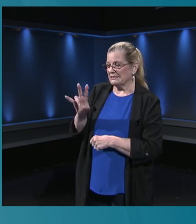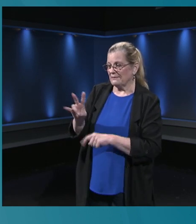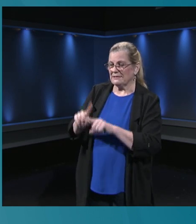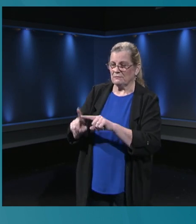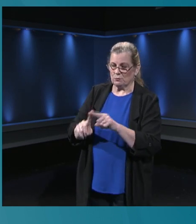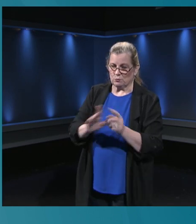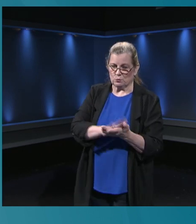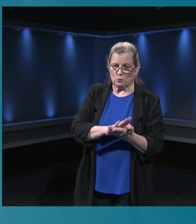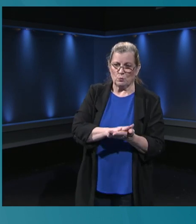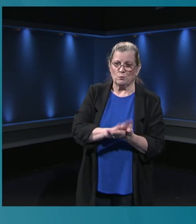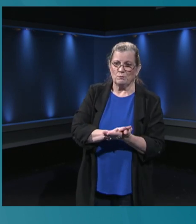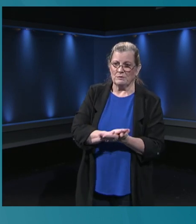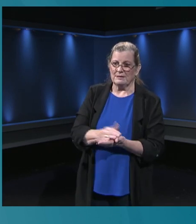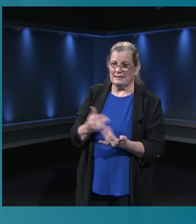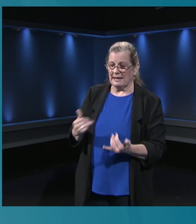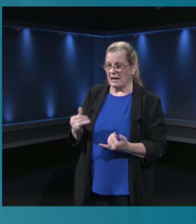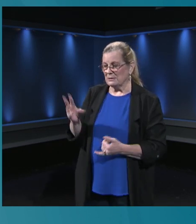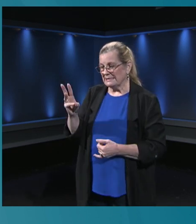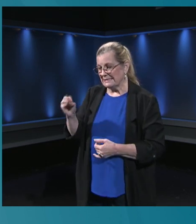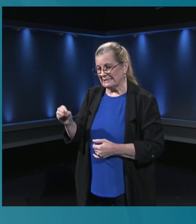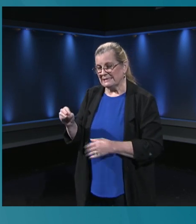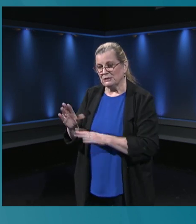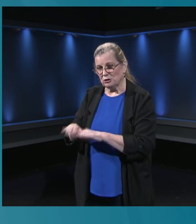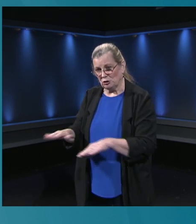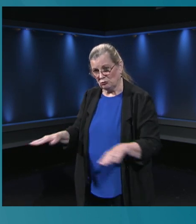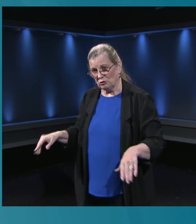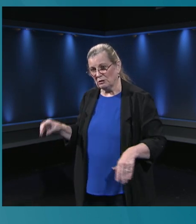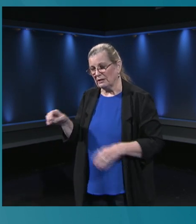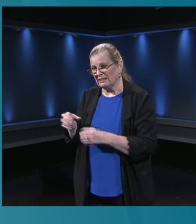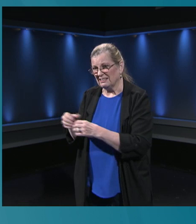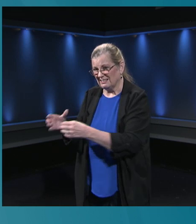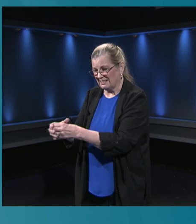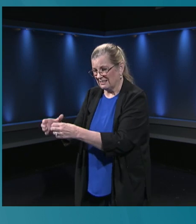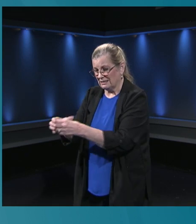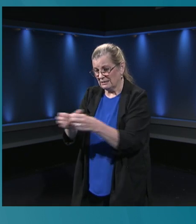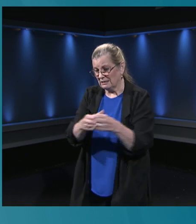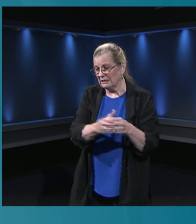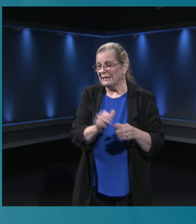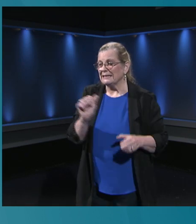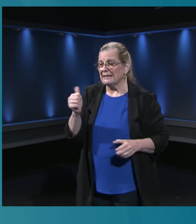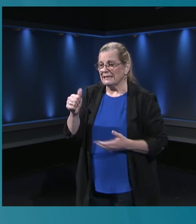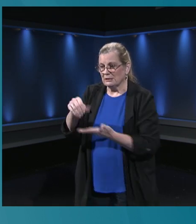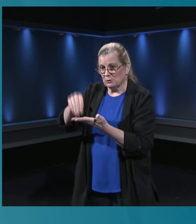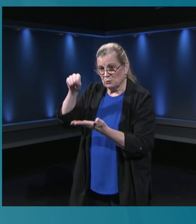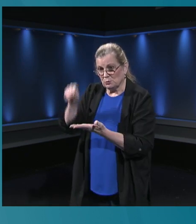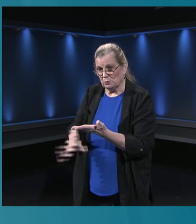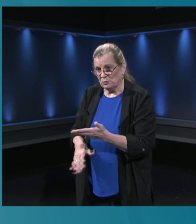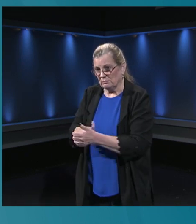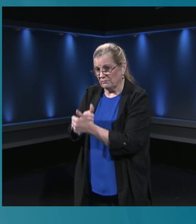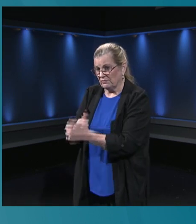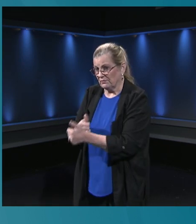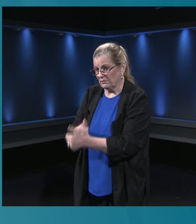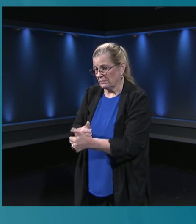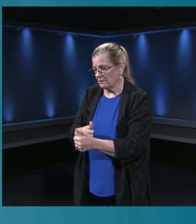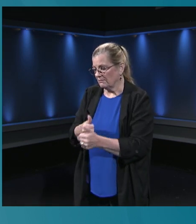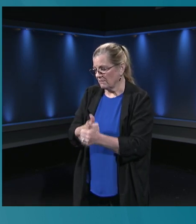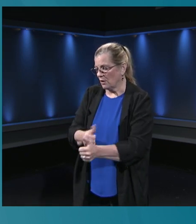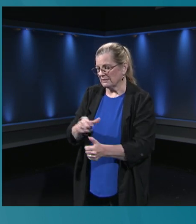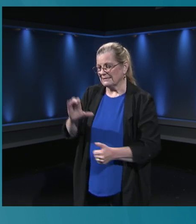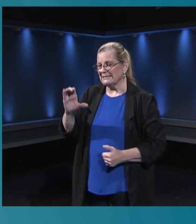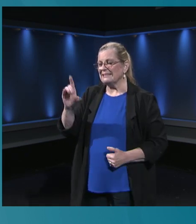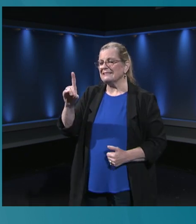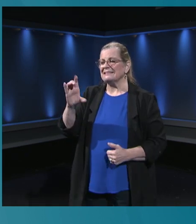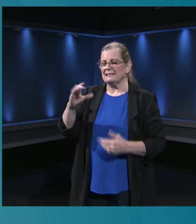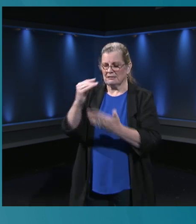kids. They're going to be in cohorts of 10, very cohort style, following all the CDC guidelines. And what's great is we've